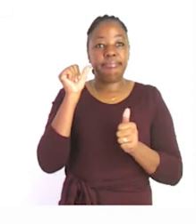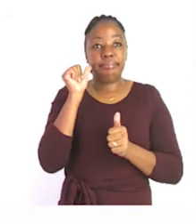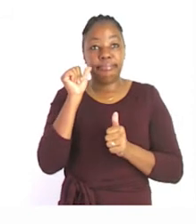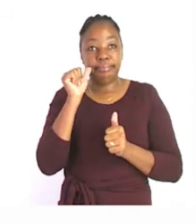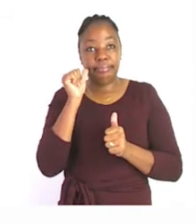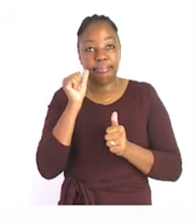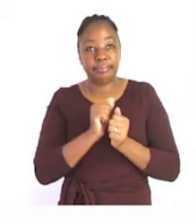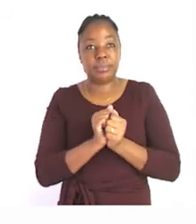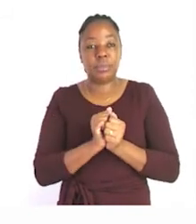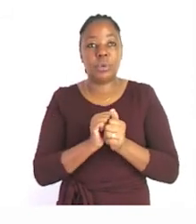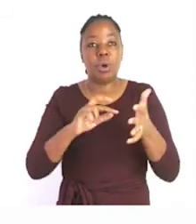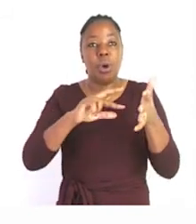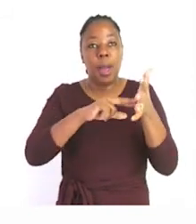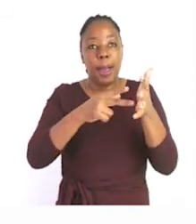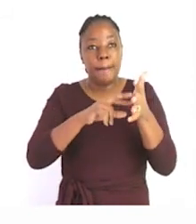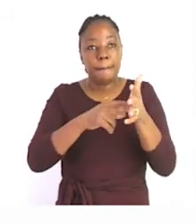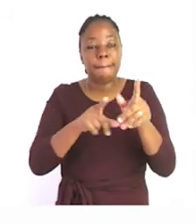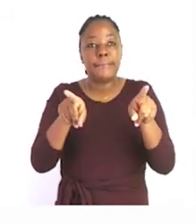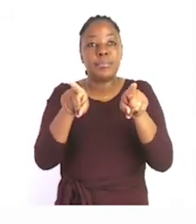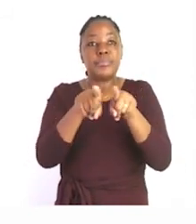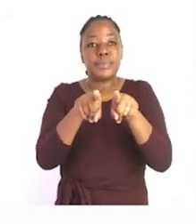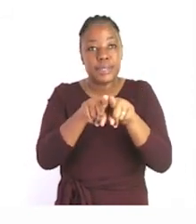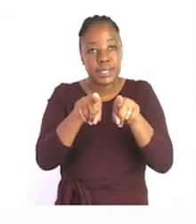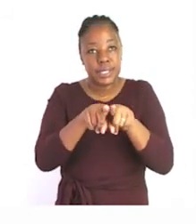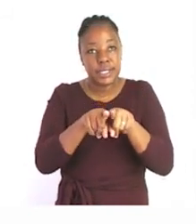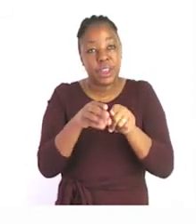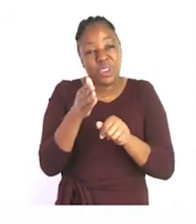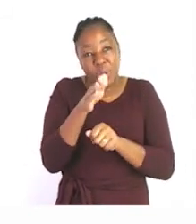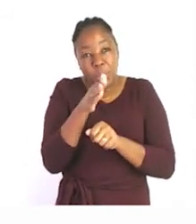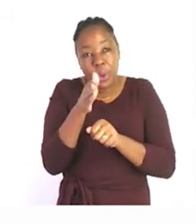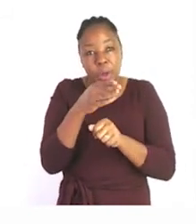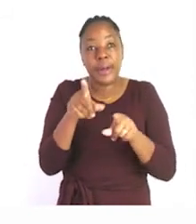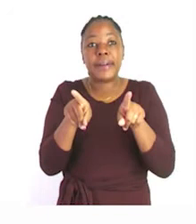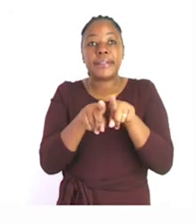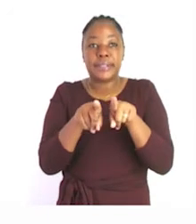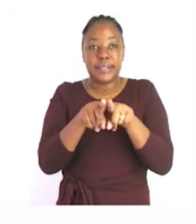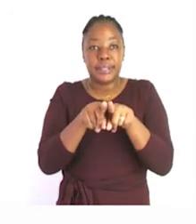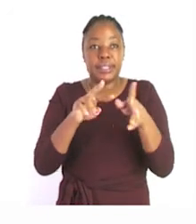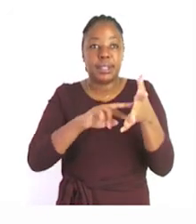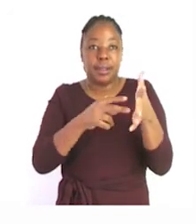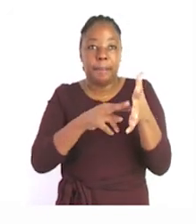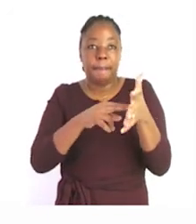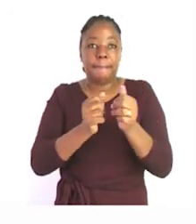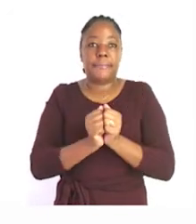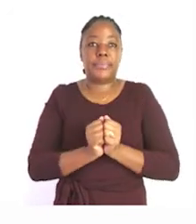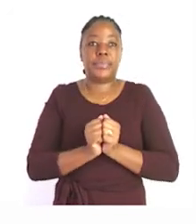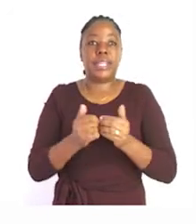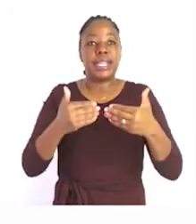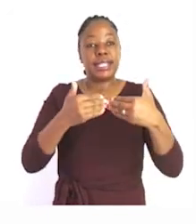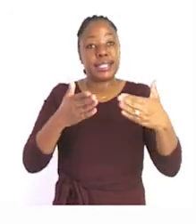mean the same as another word or almost the same start can mean begin